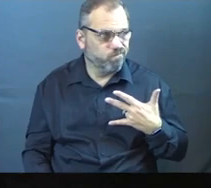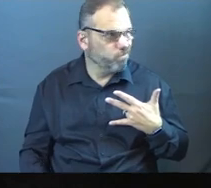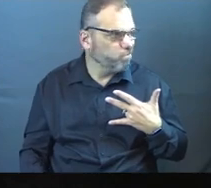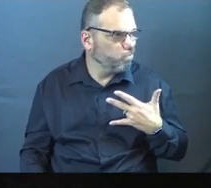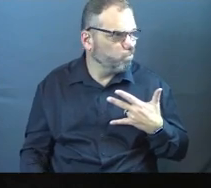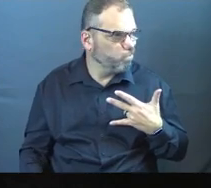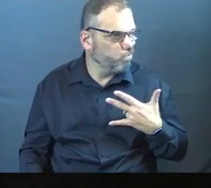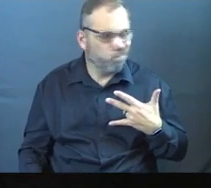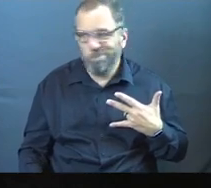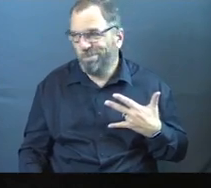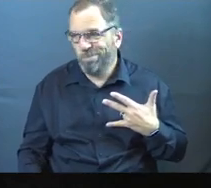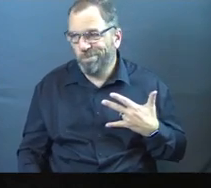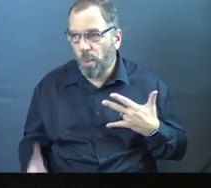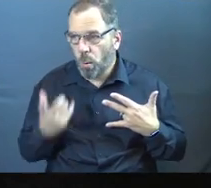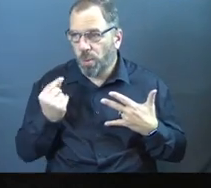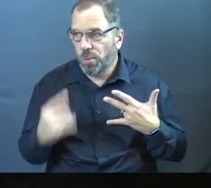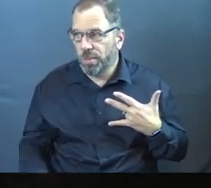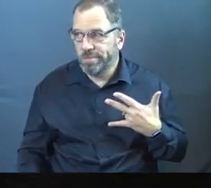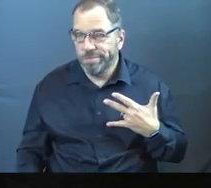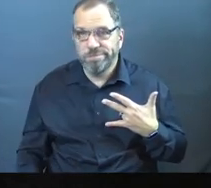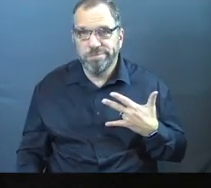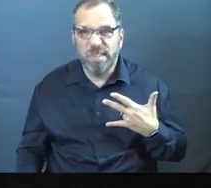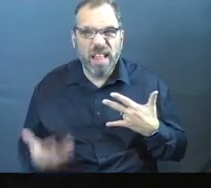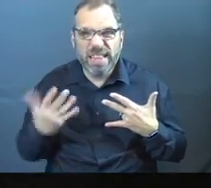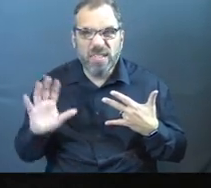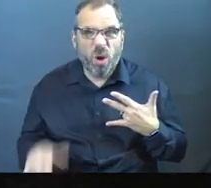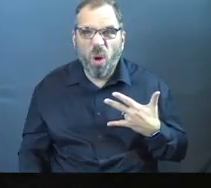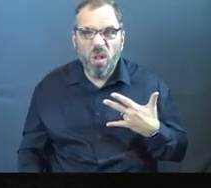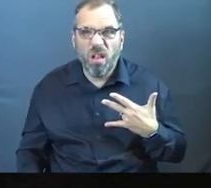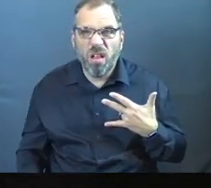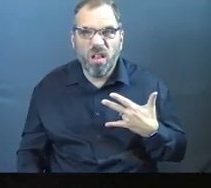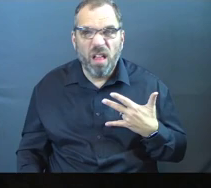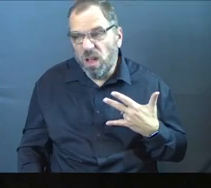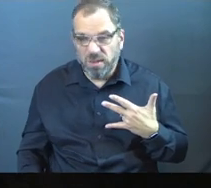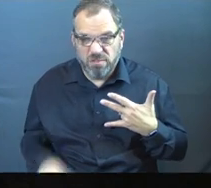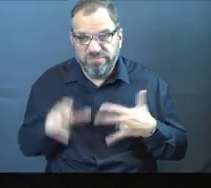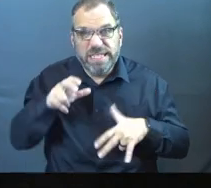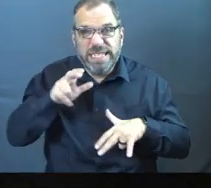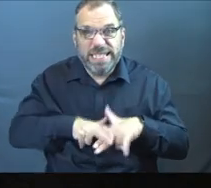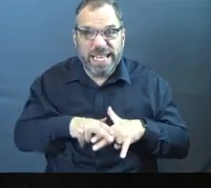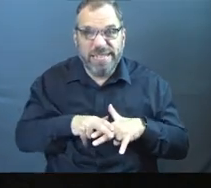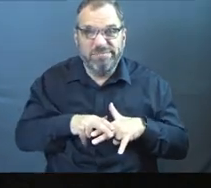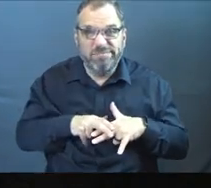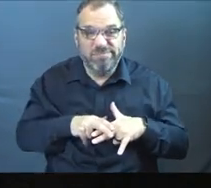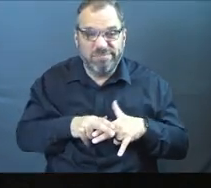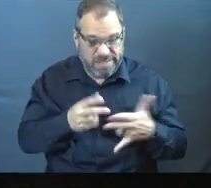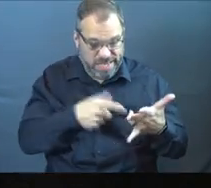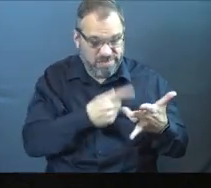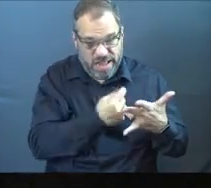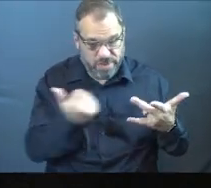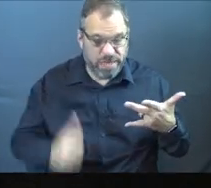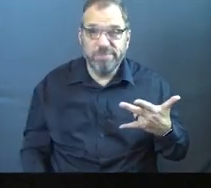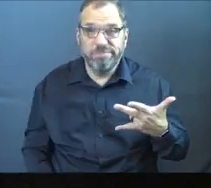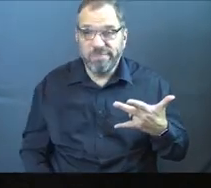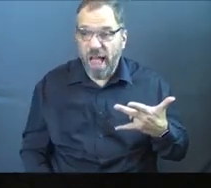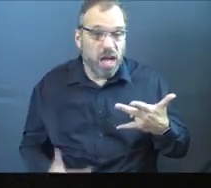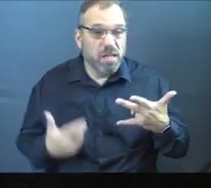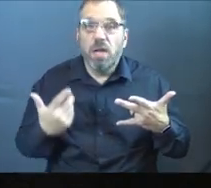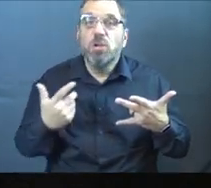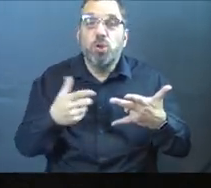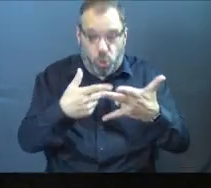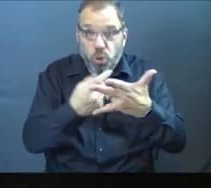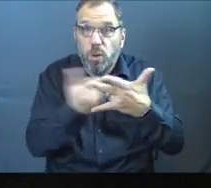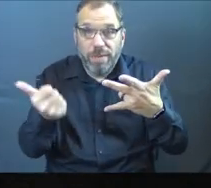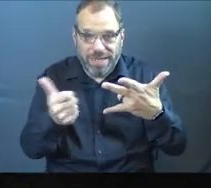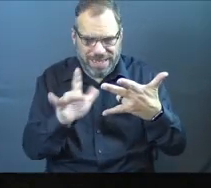stopped it. That's it. We just sit in that place of I eliminated that thing. We've moved something